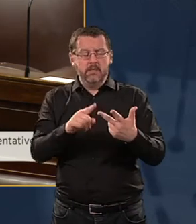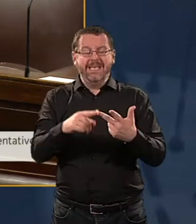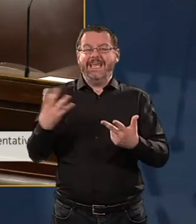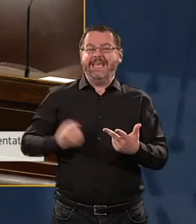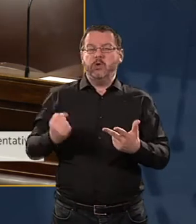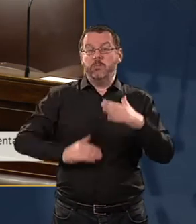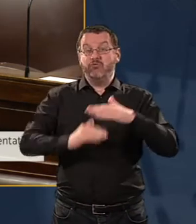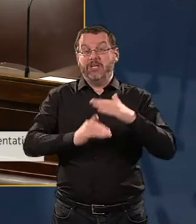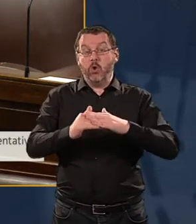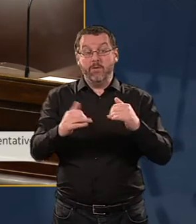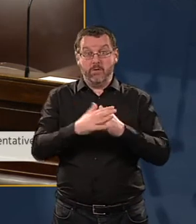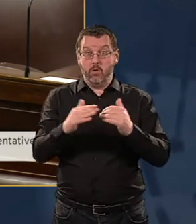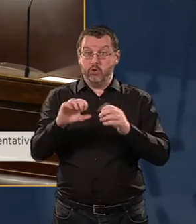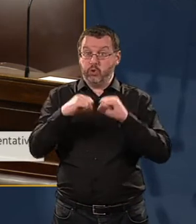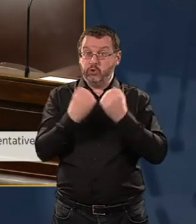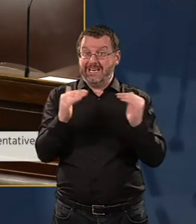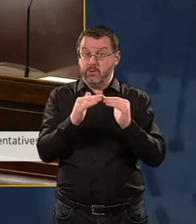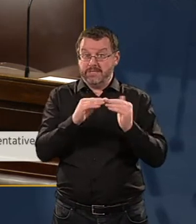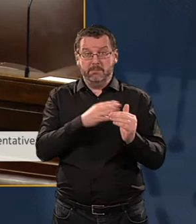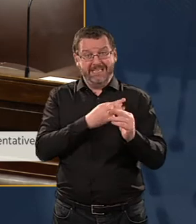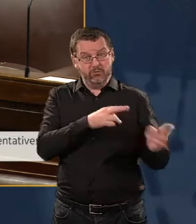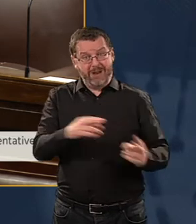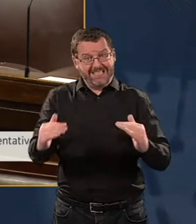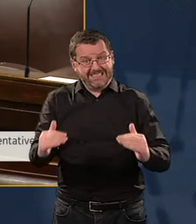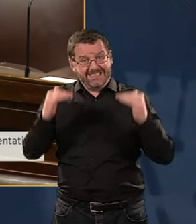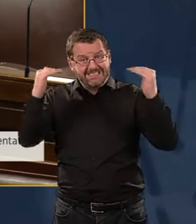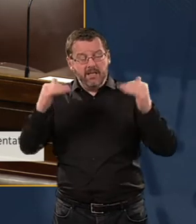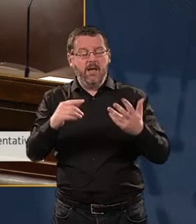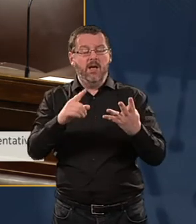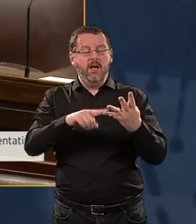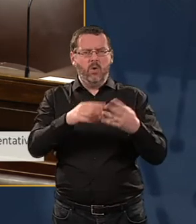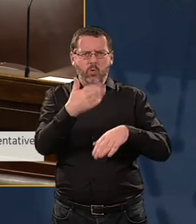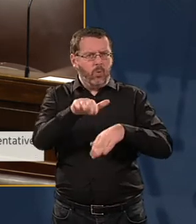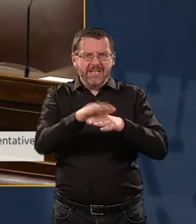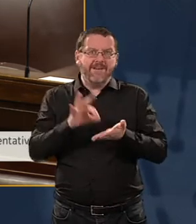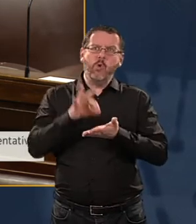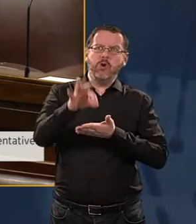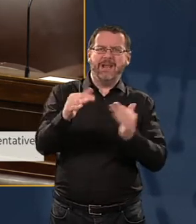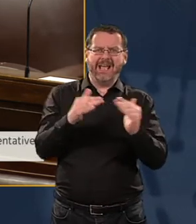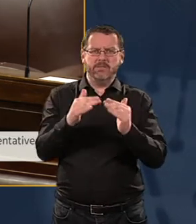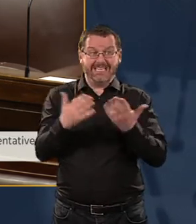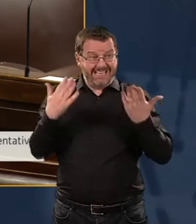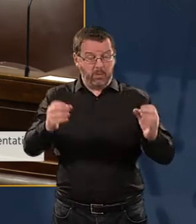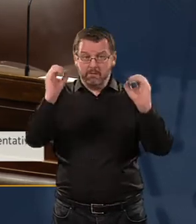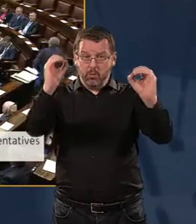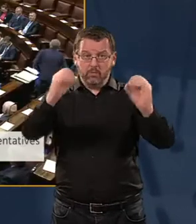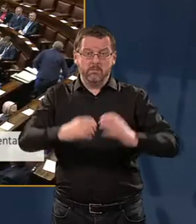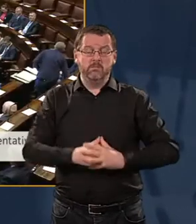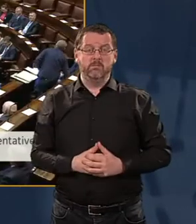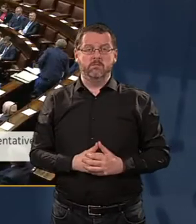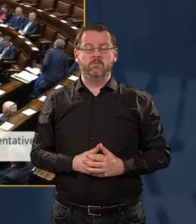housing support, and will you tell us where is the affordable housing? Because there is none. you, Deputy Taoiseach.